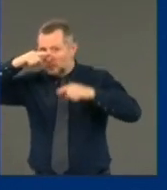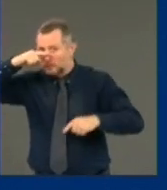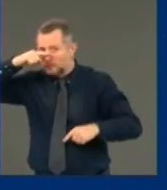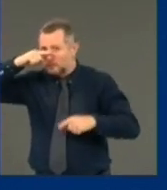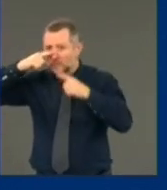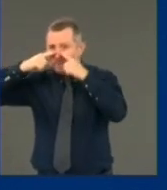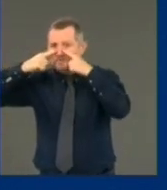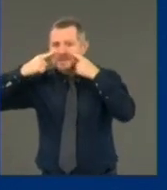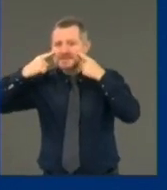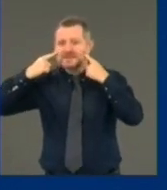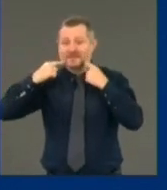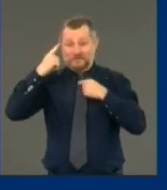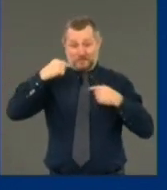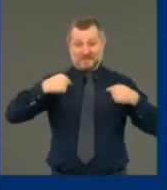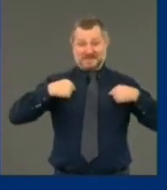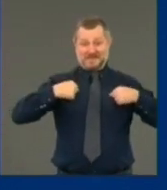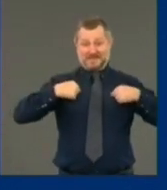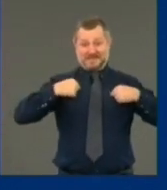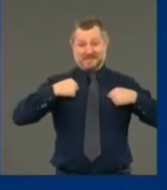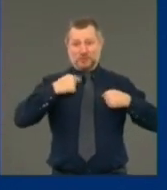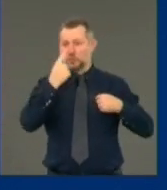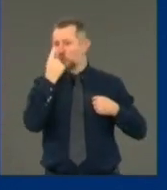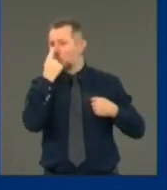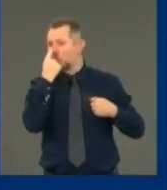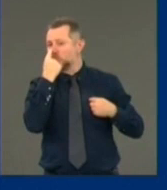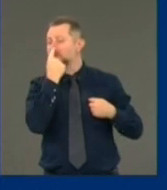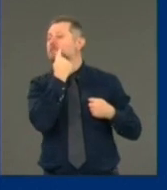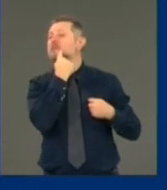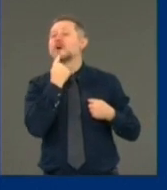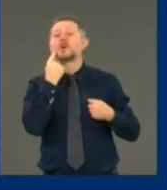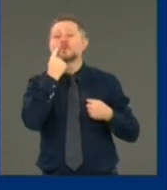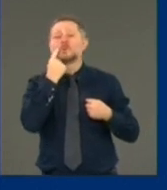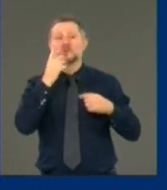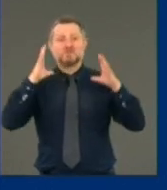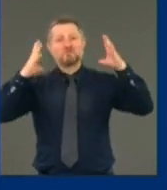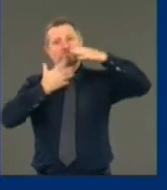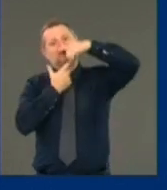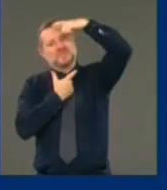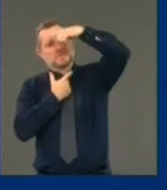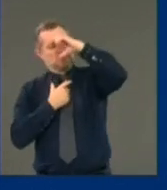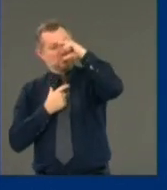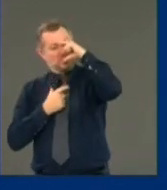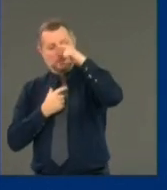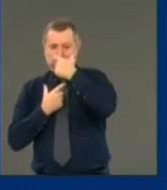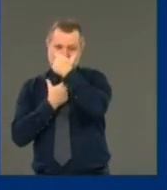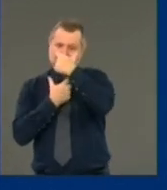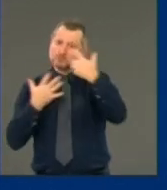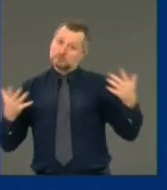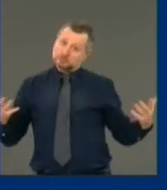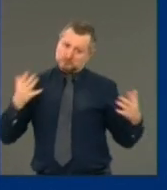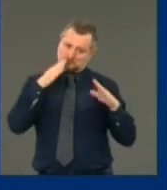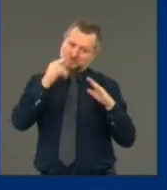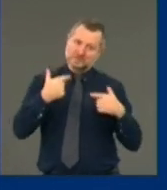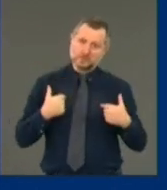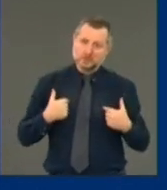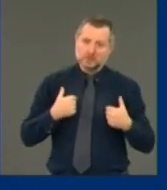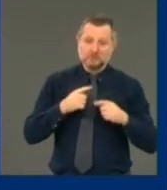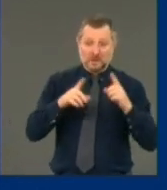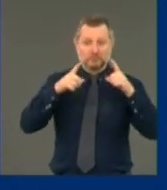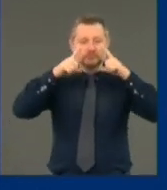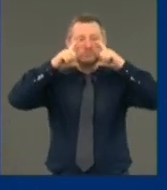me, the nose and mouth is a big job, covering the nose and mouth. All right? But this is a mask.